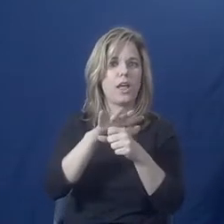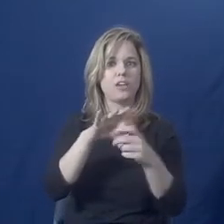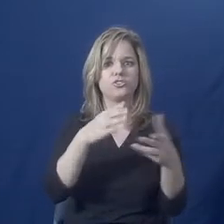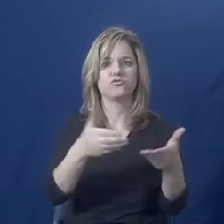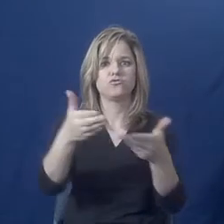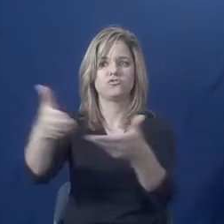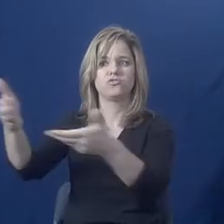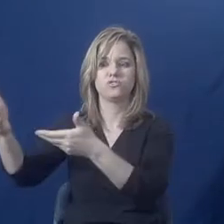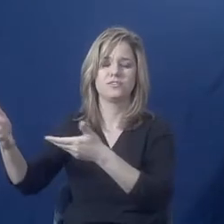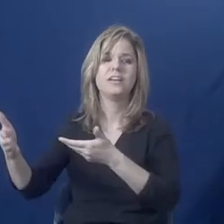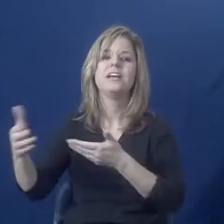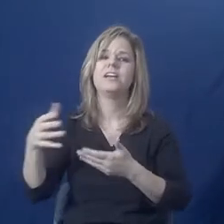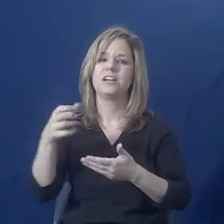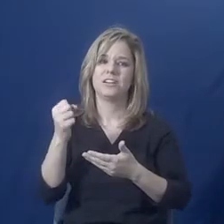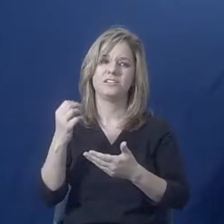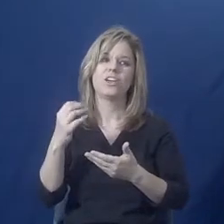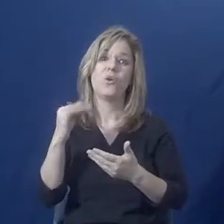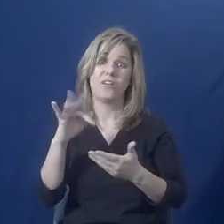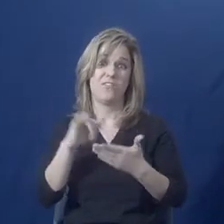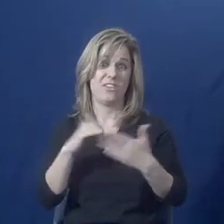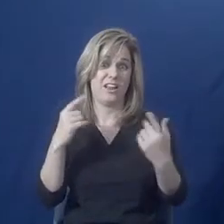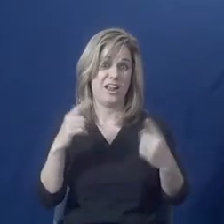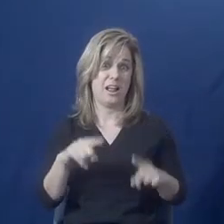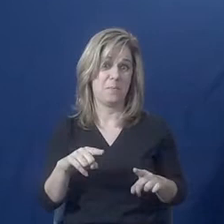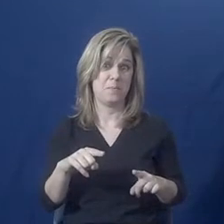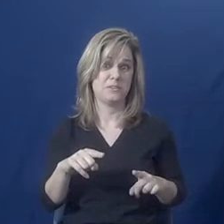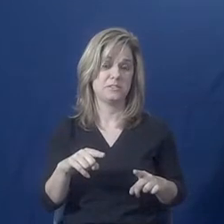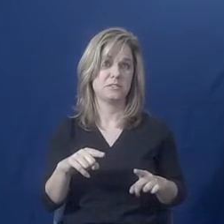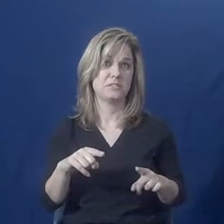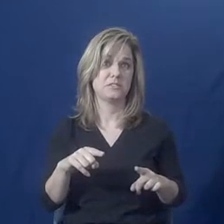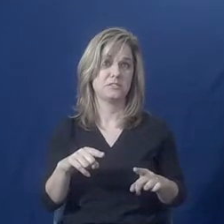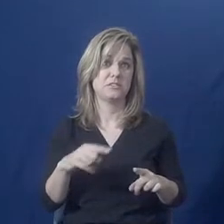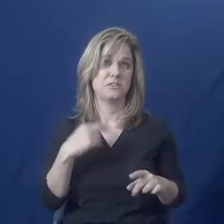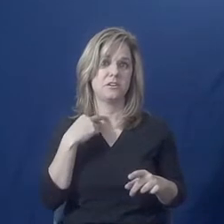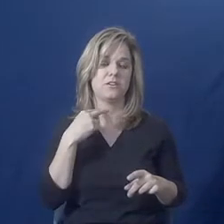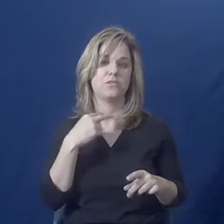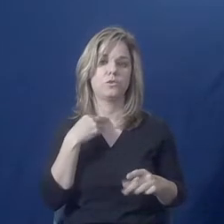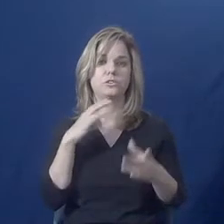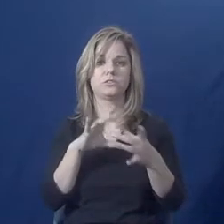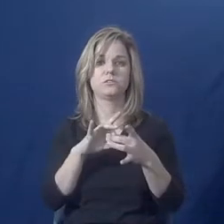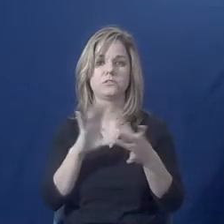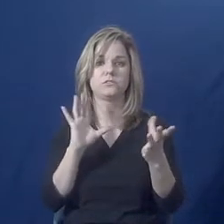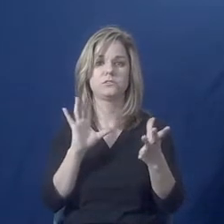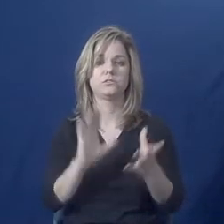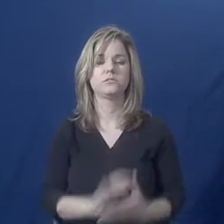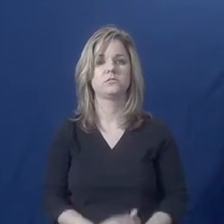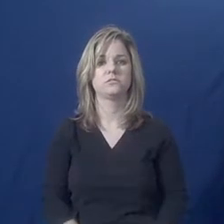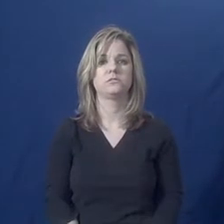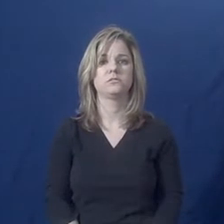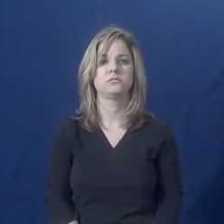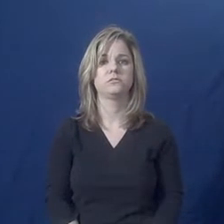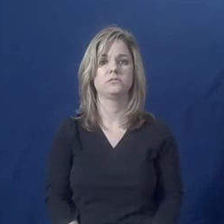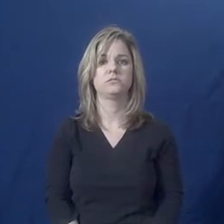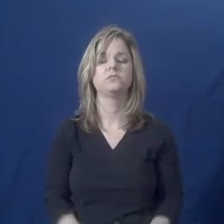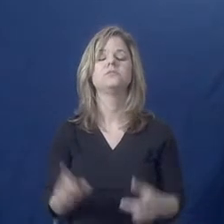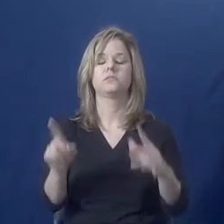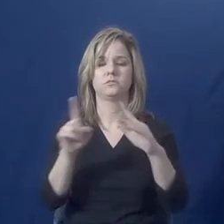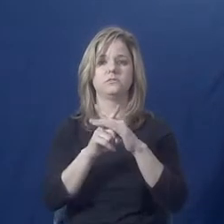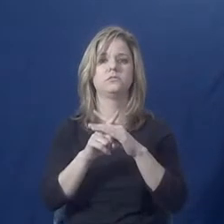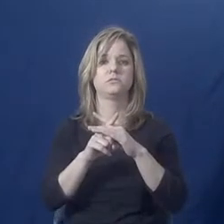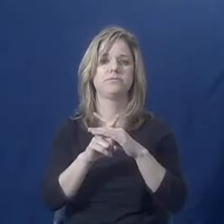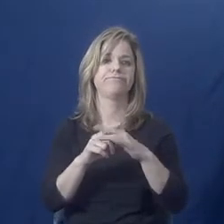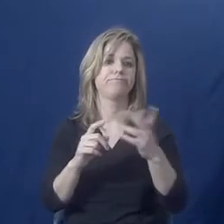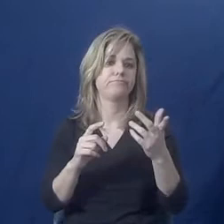to look at a lending program just